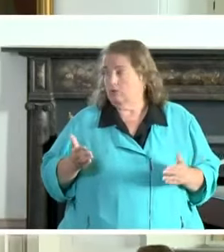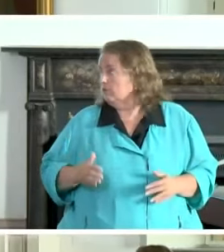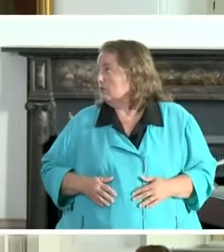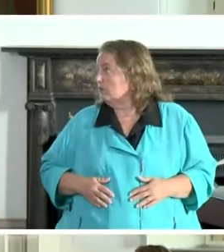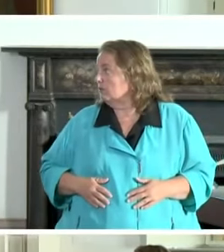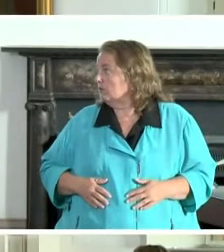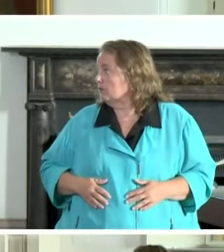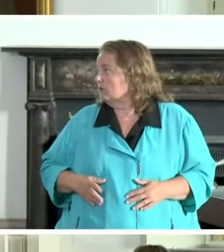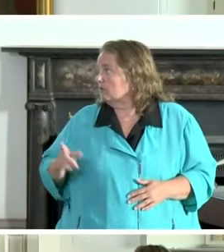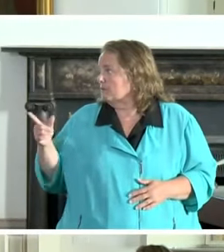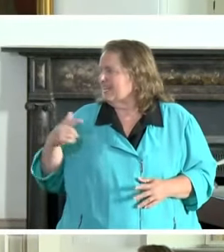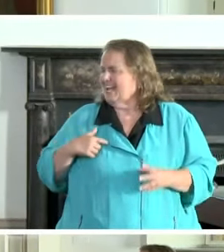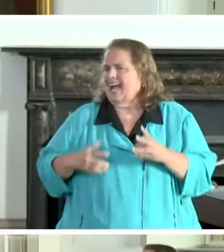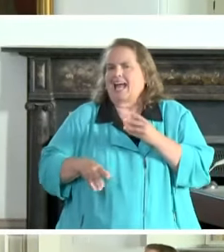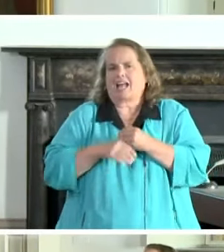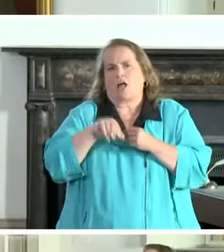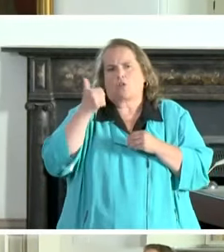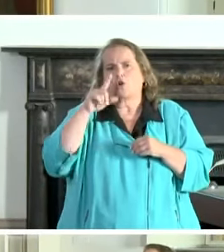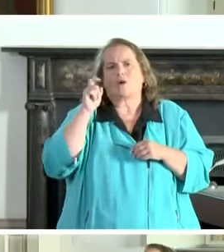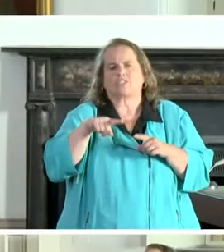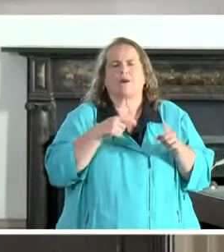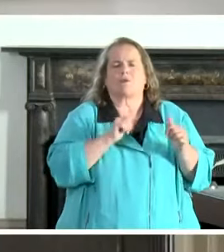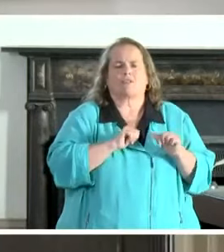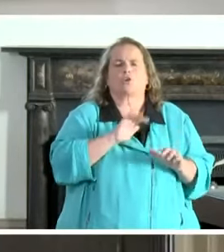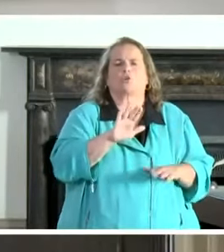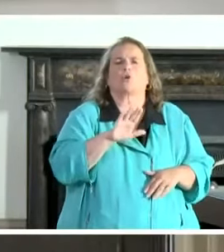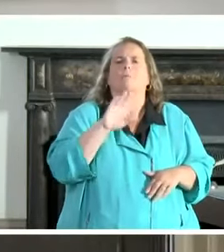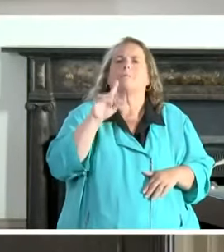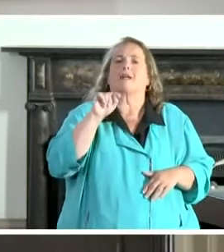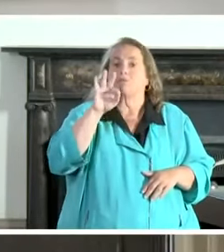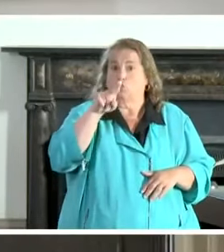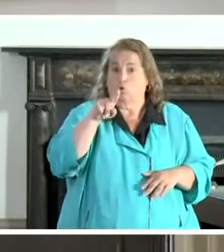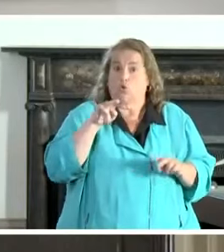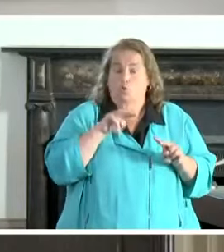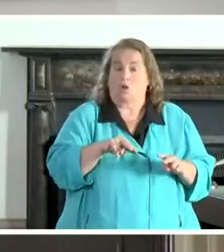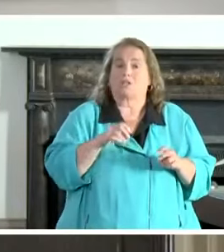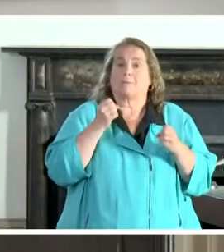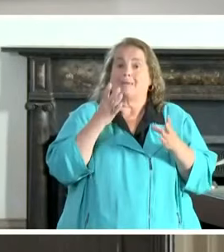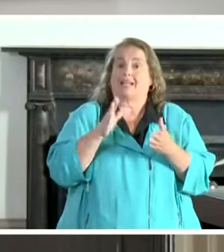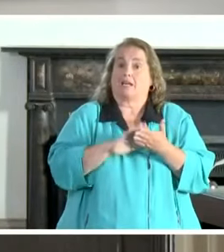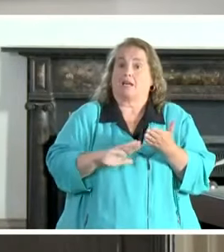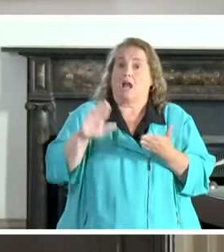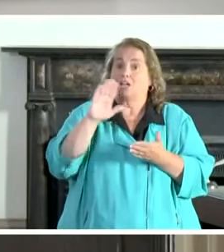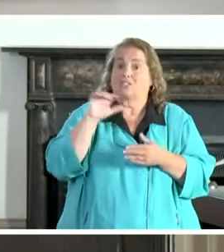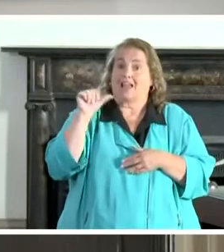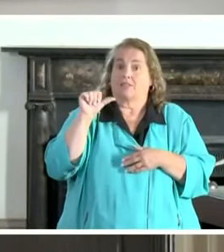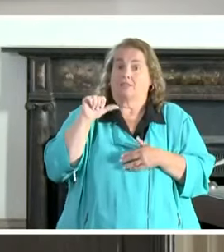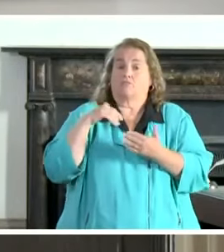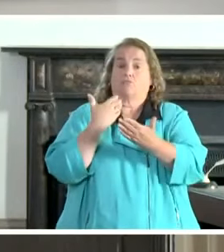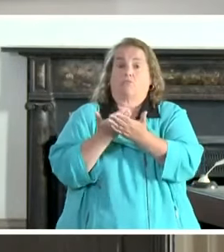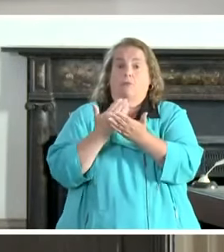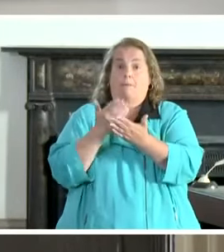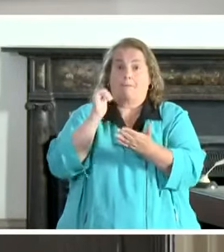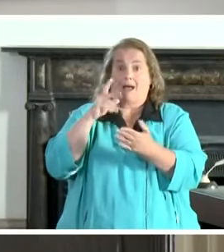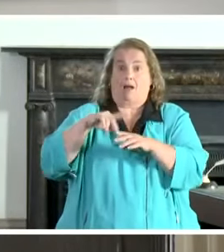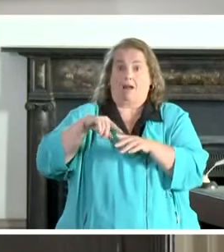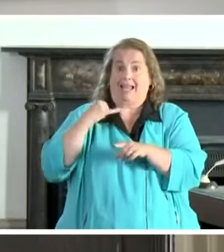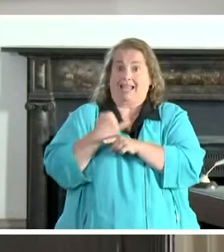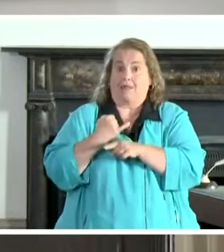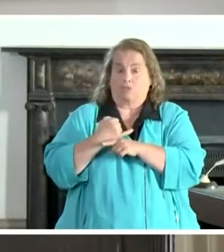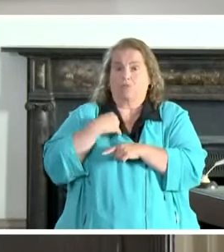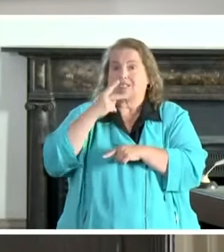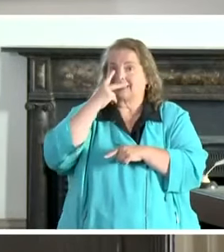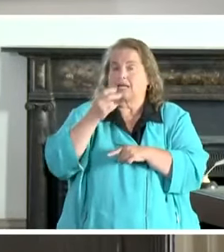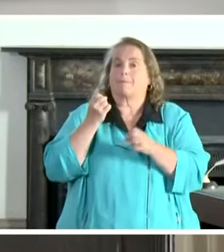And let me add to that, too, the other question was about theater, but if you've watched, a lot of these college athletes are returning to campus, and we're seeing